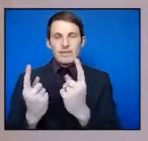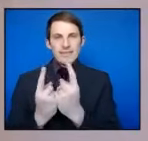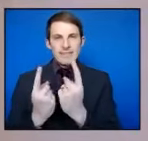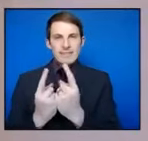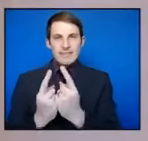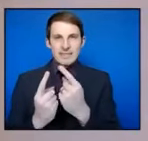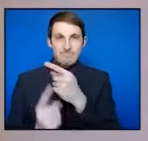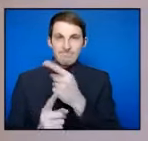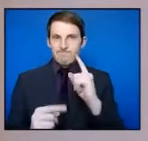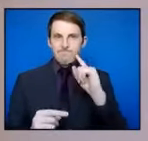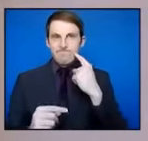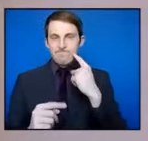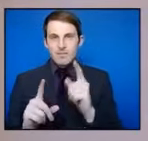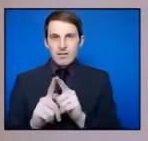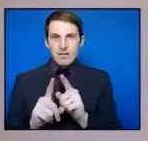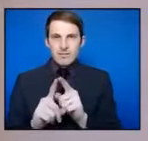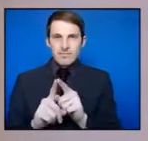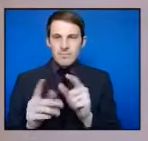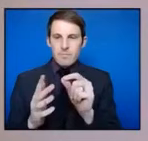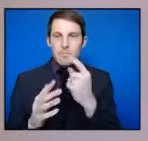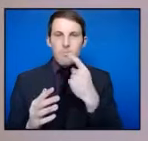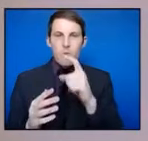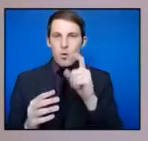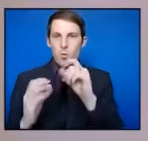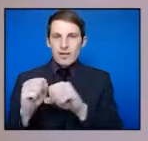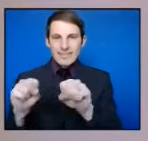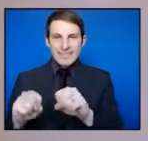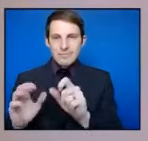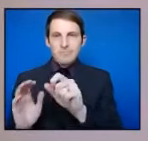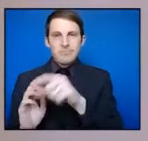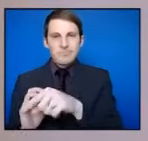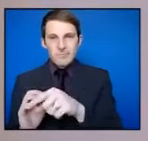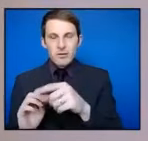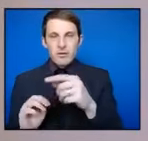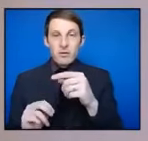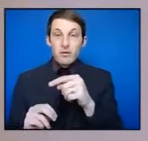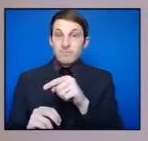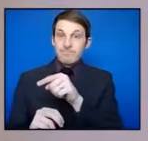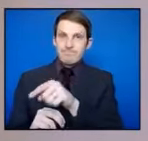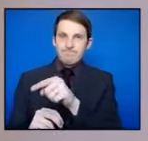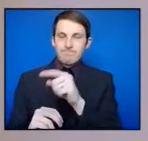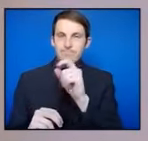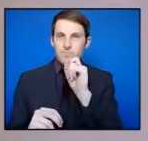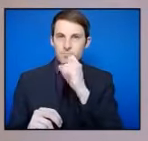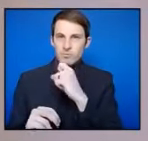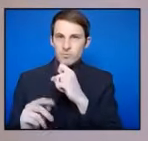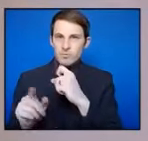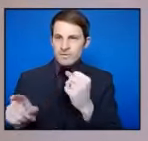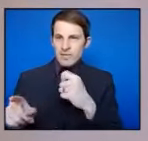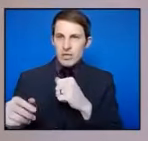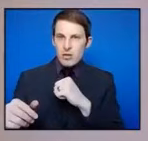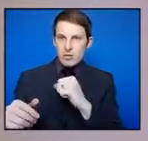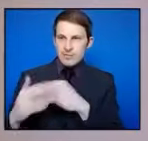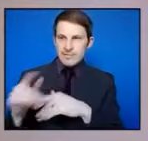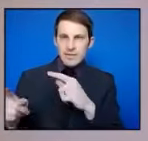like poison water systems and other things that would be captured perhaps by some conduct in the Crimes Act or